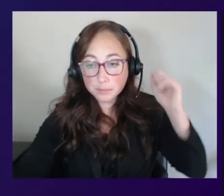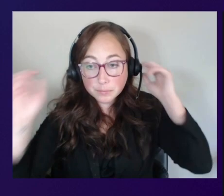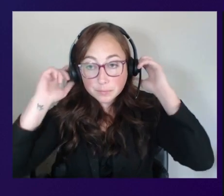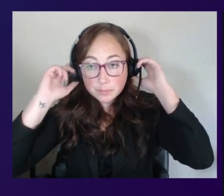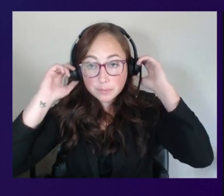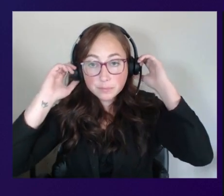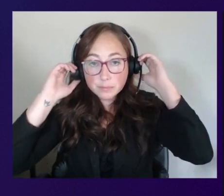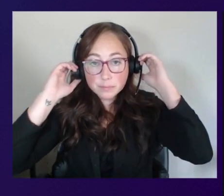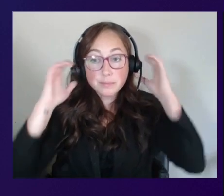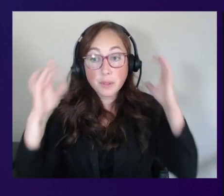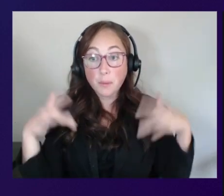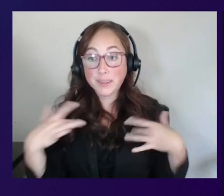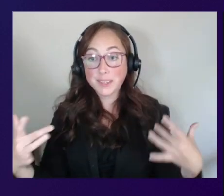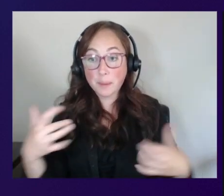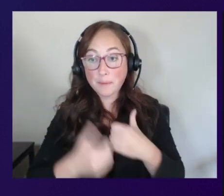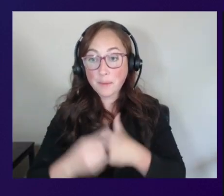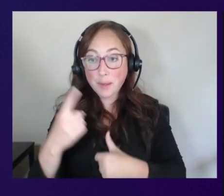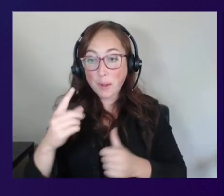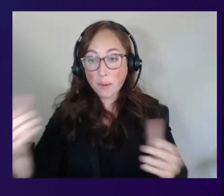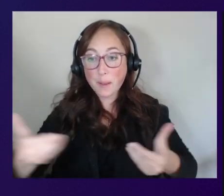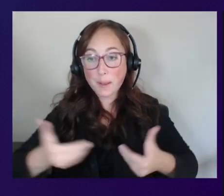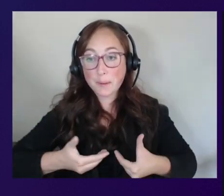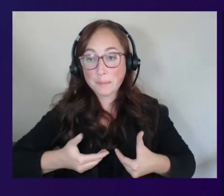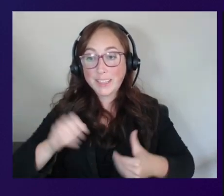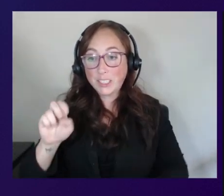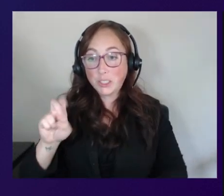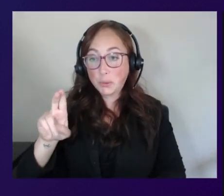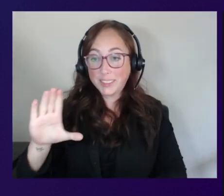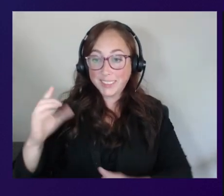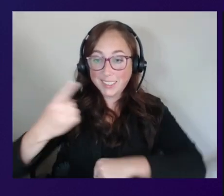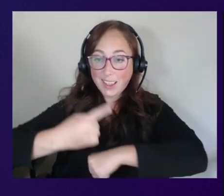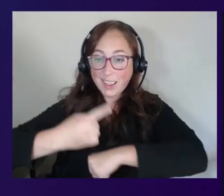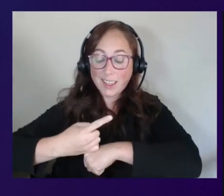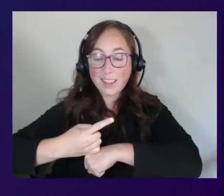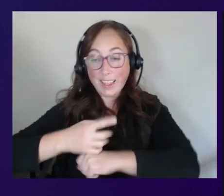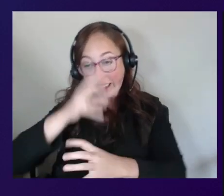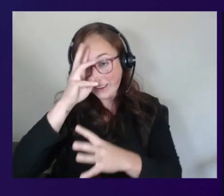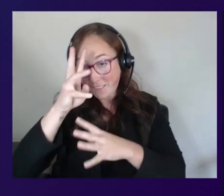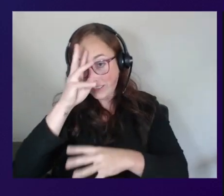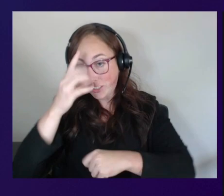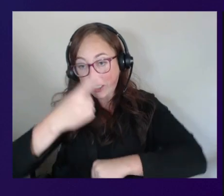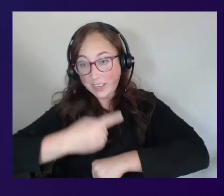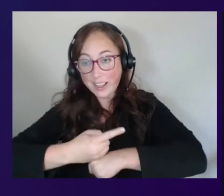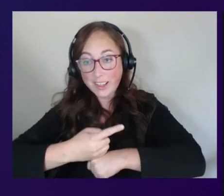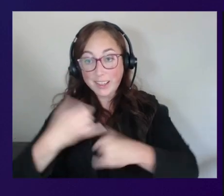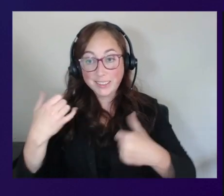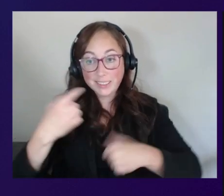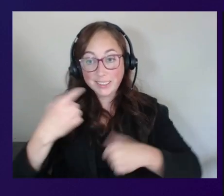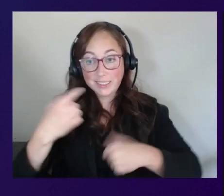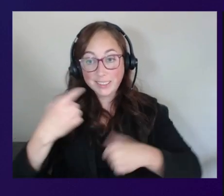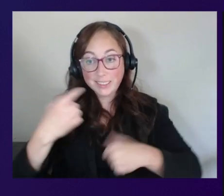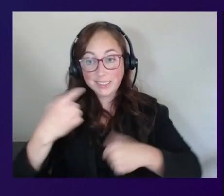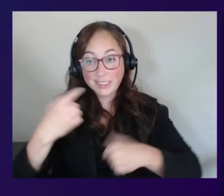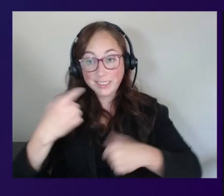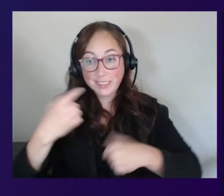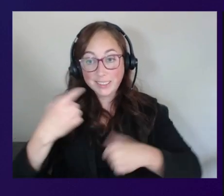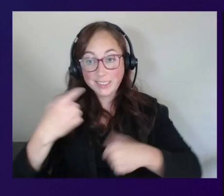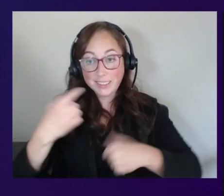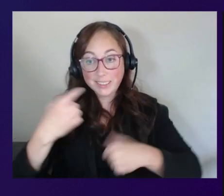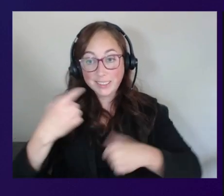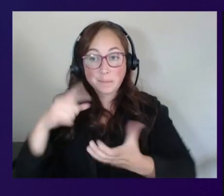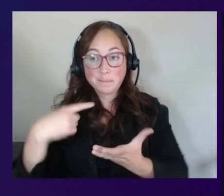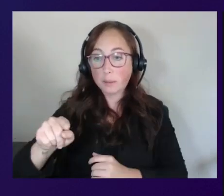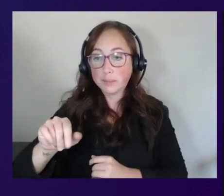what's going on everyone welcome to EUC day innovation day today we're going to talk all about cost optimization and